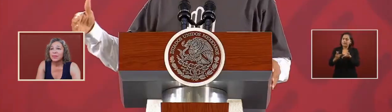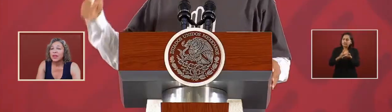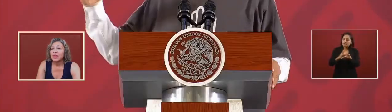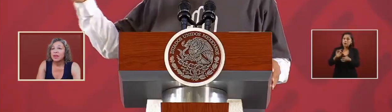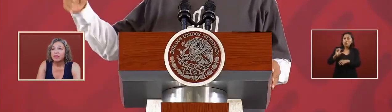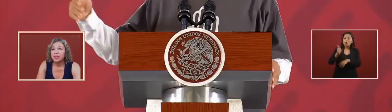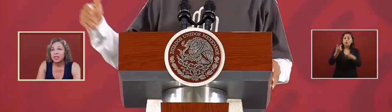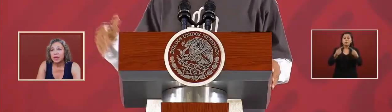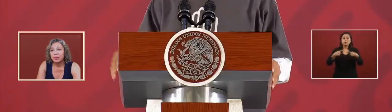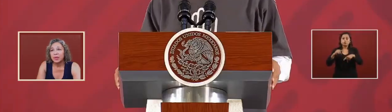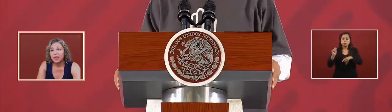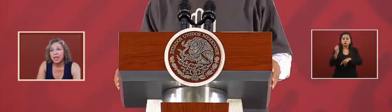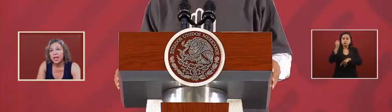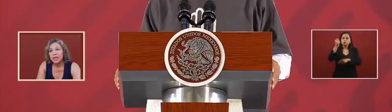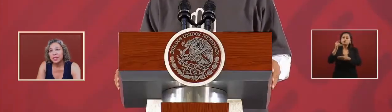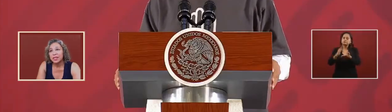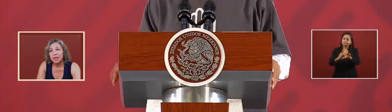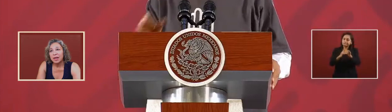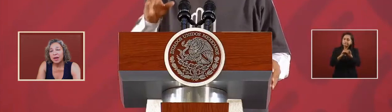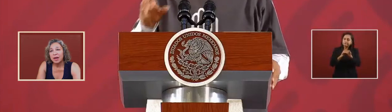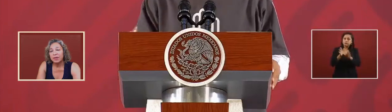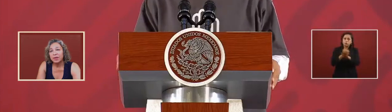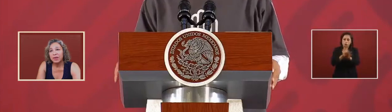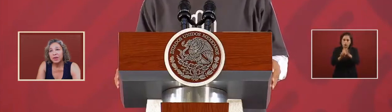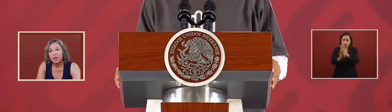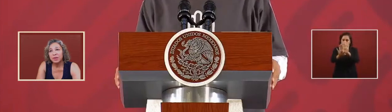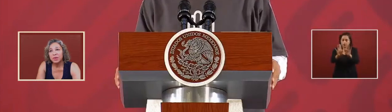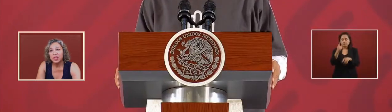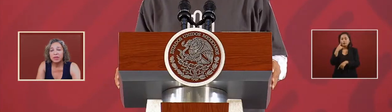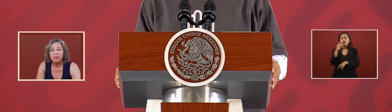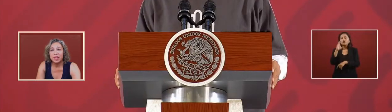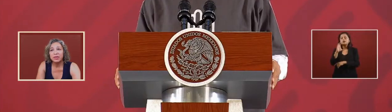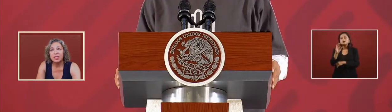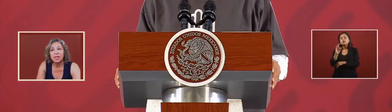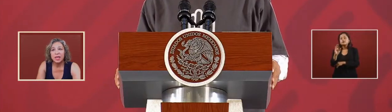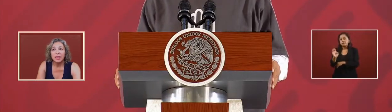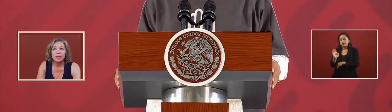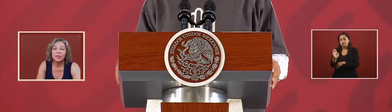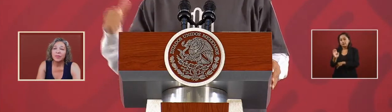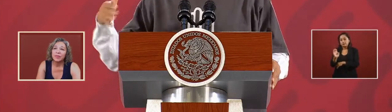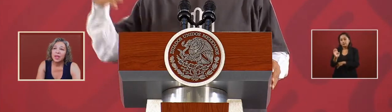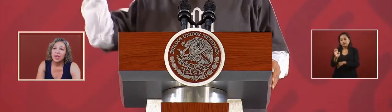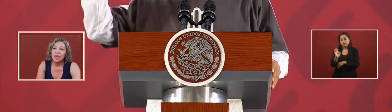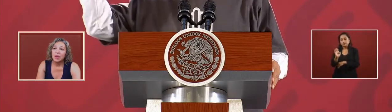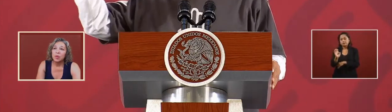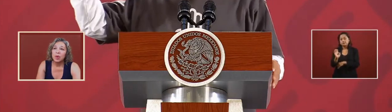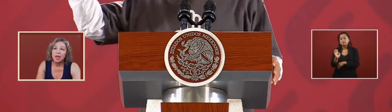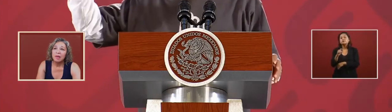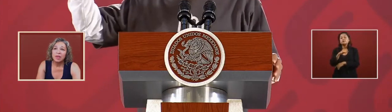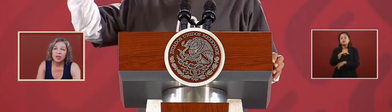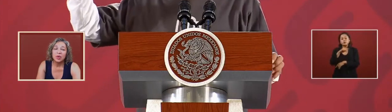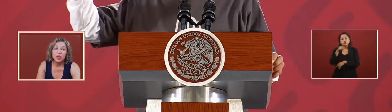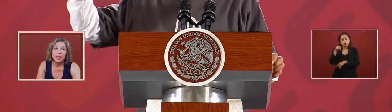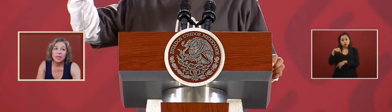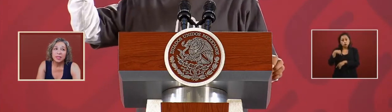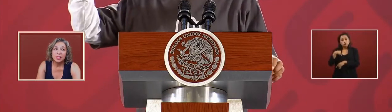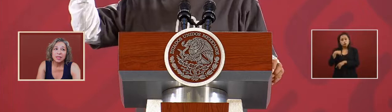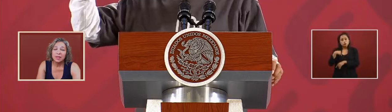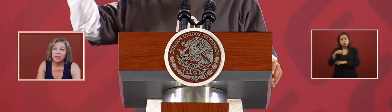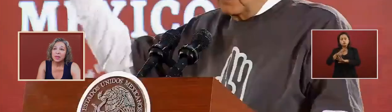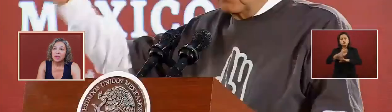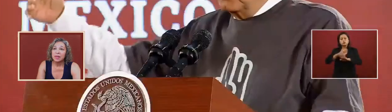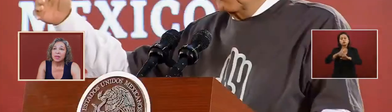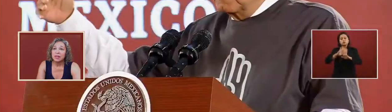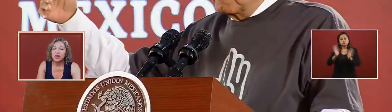for example in the case of the federal commission of electricity we have increased